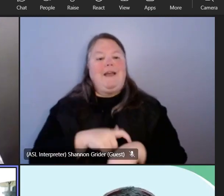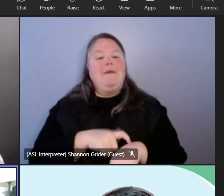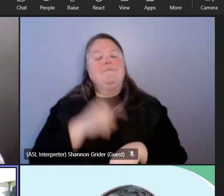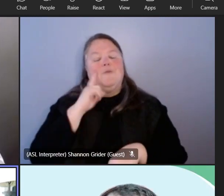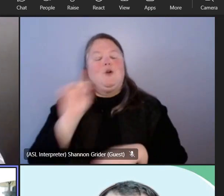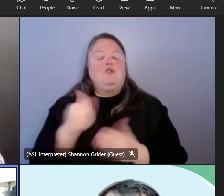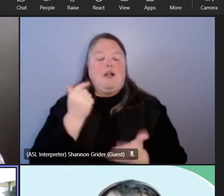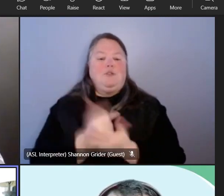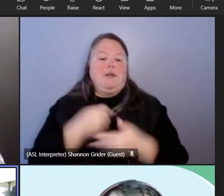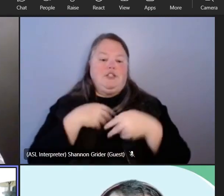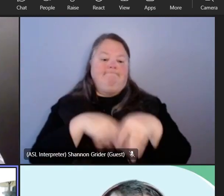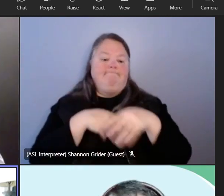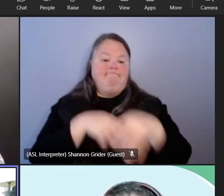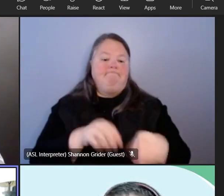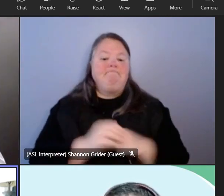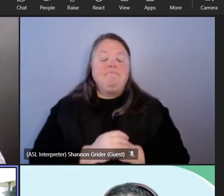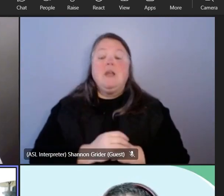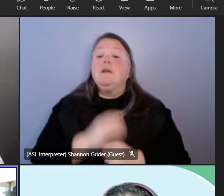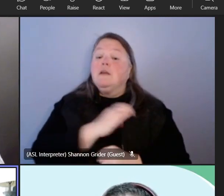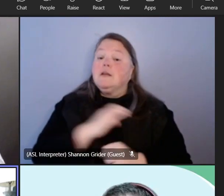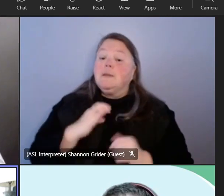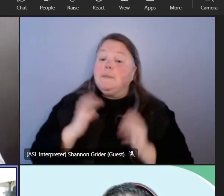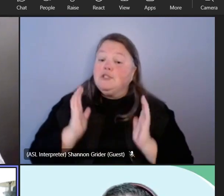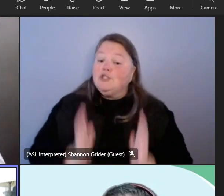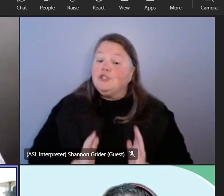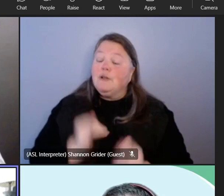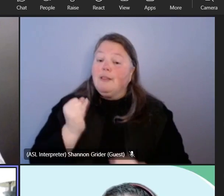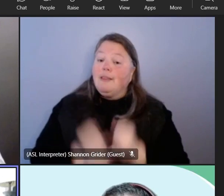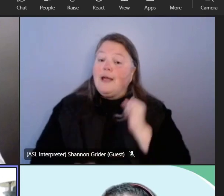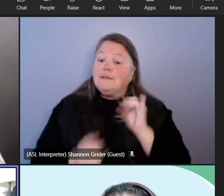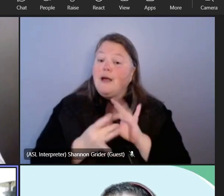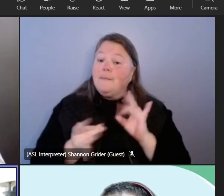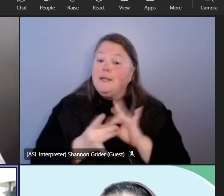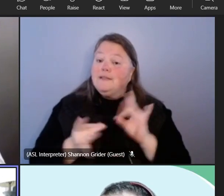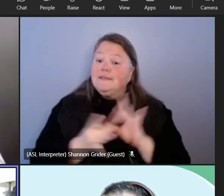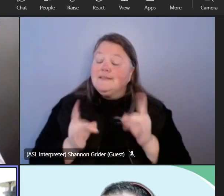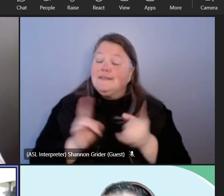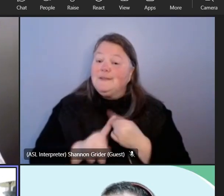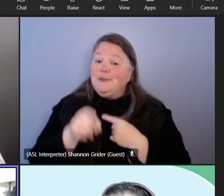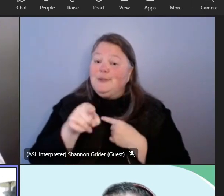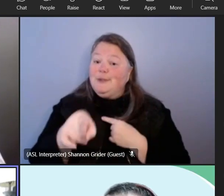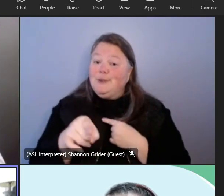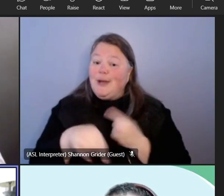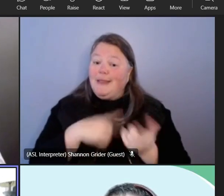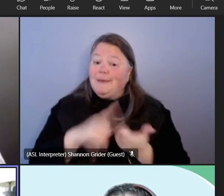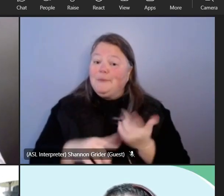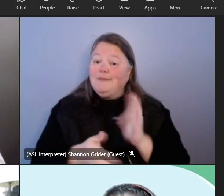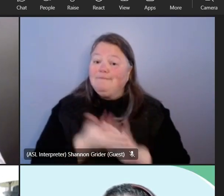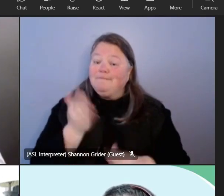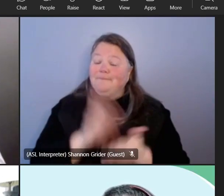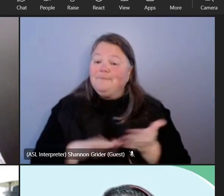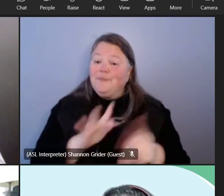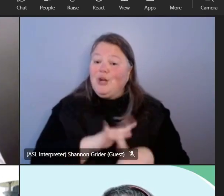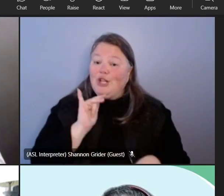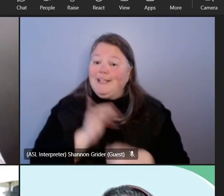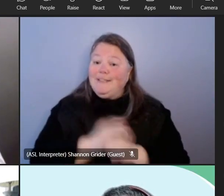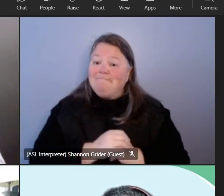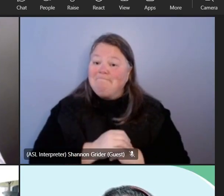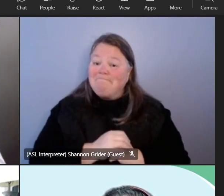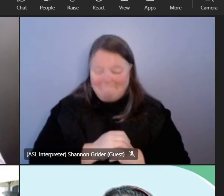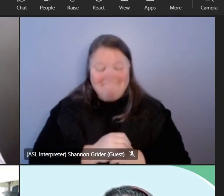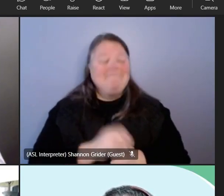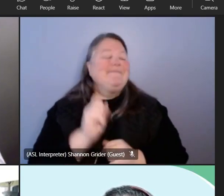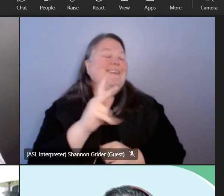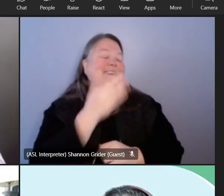graduation uh commissioner i'll leave the parting last remarks to you and and we could probably get out a little bit early today okay thanks